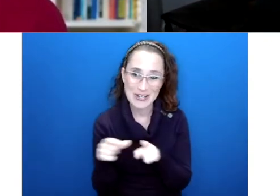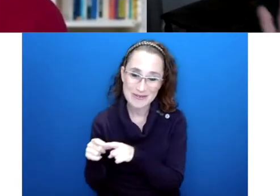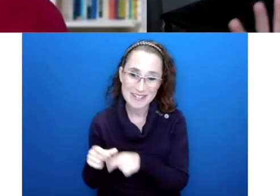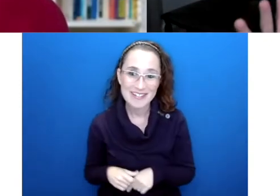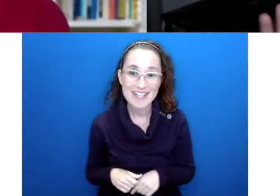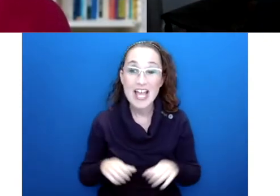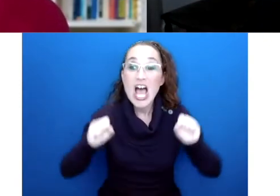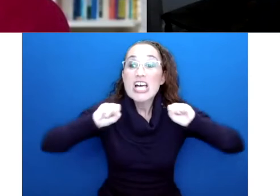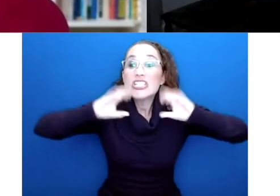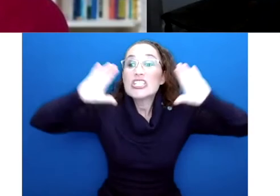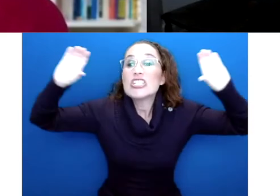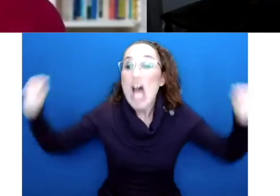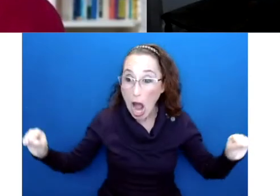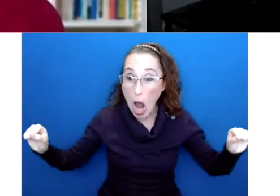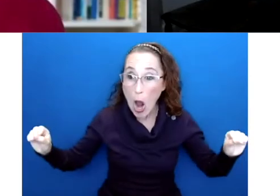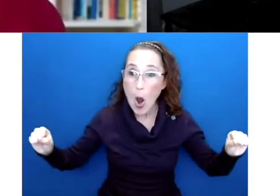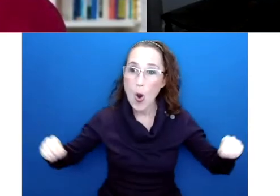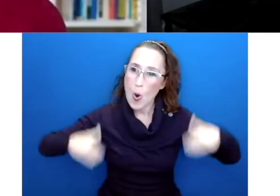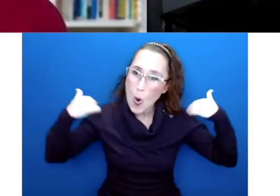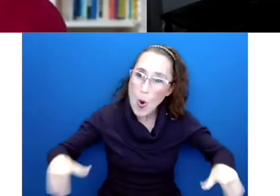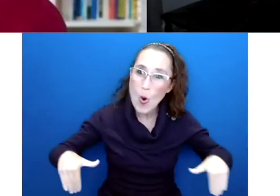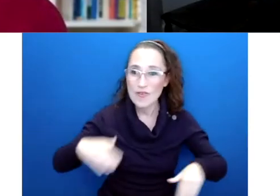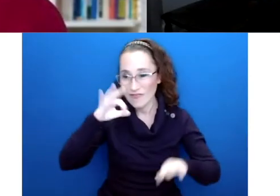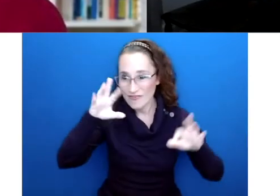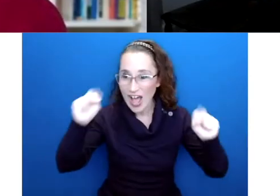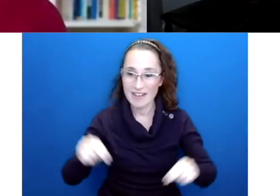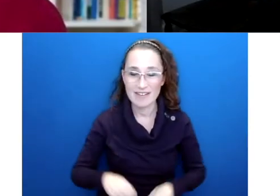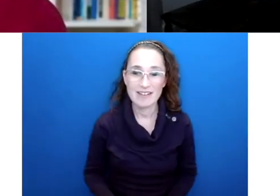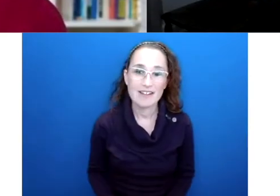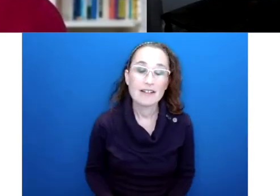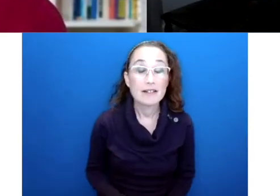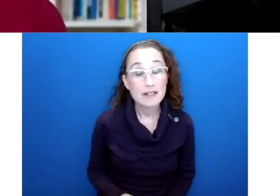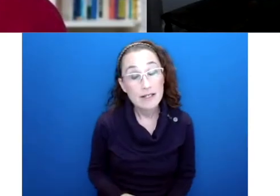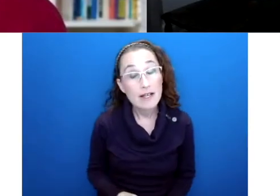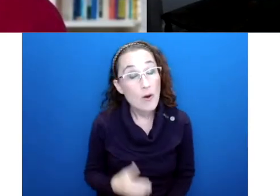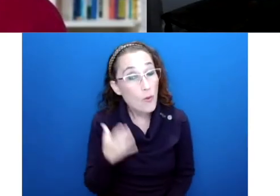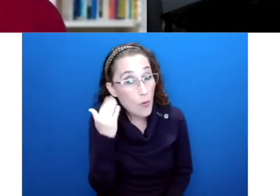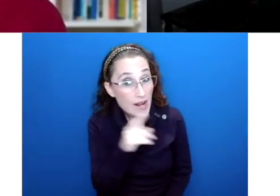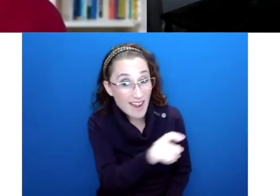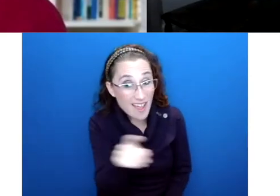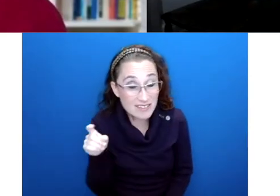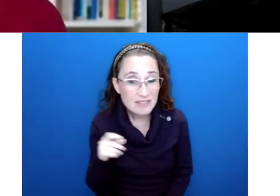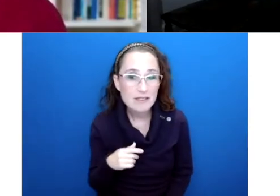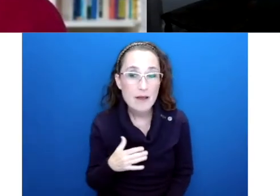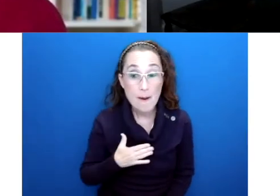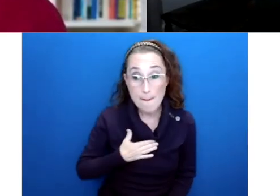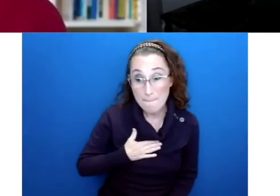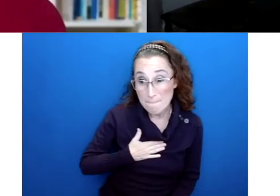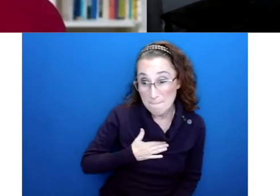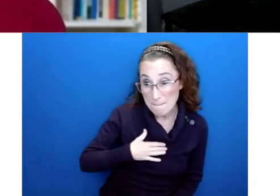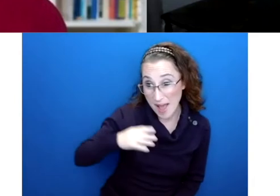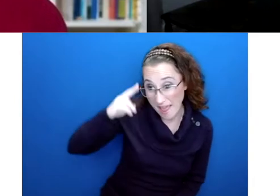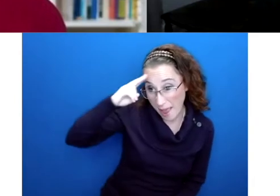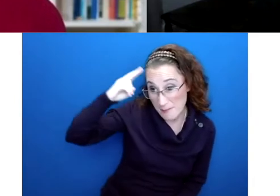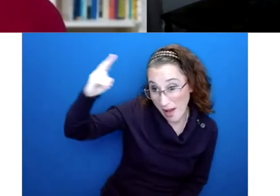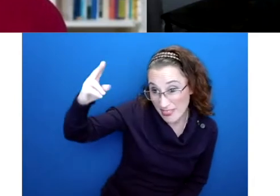capitalized, so fun. And the reason I did that is that I had a hypothesis for what I thought the definition of fun might be, but I